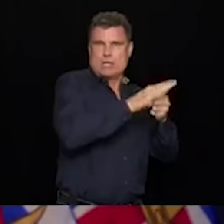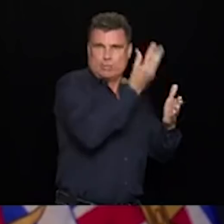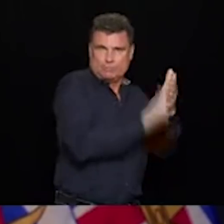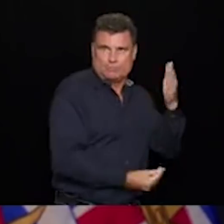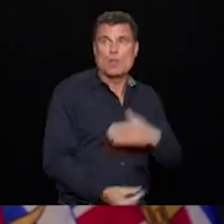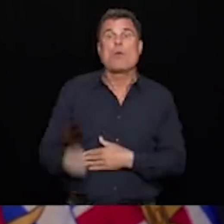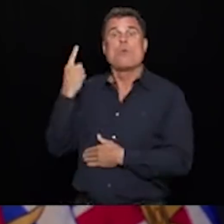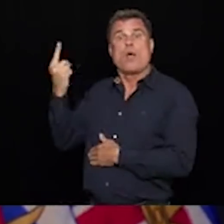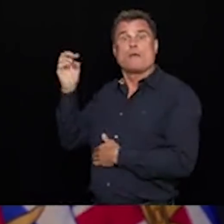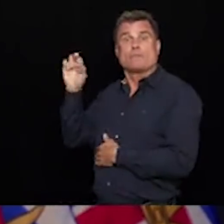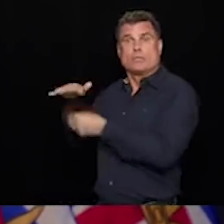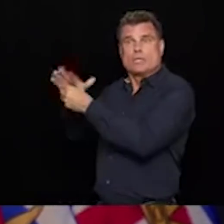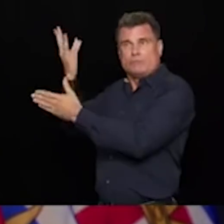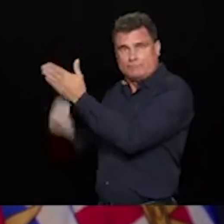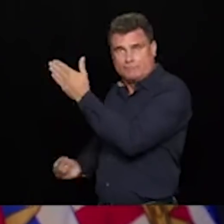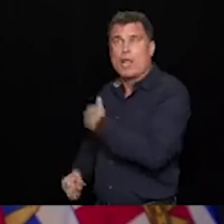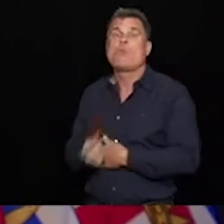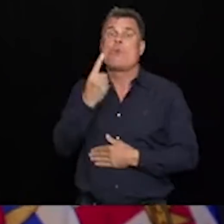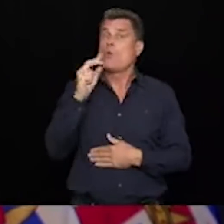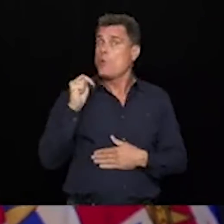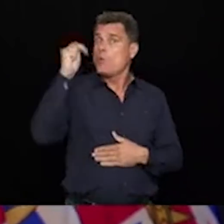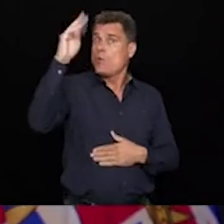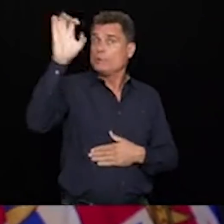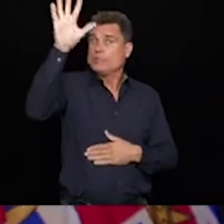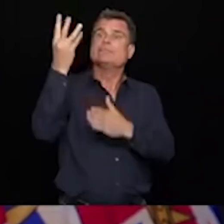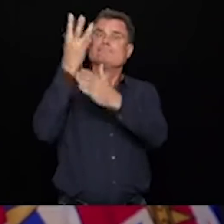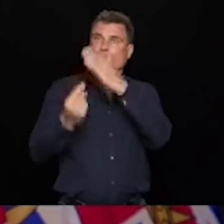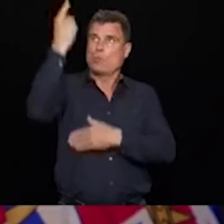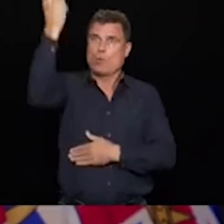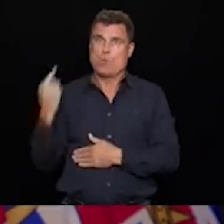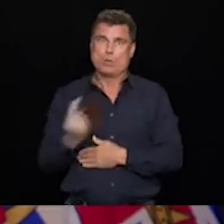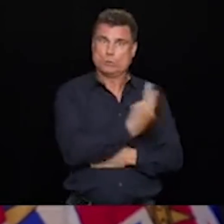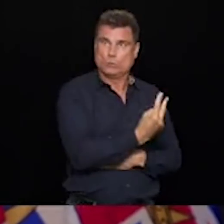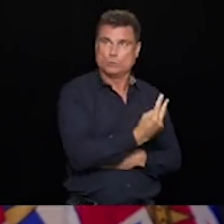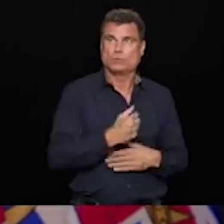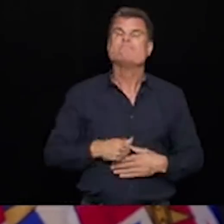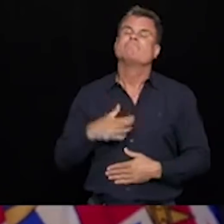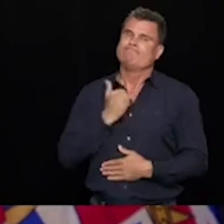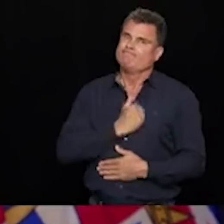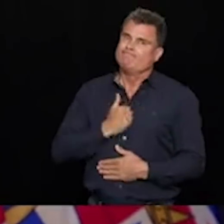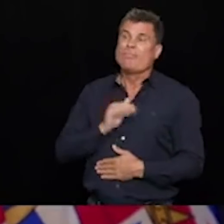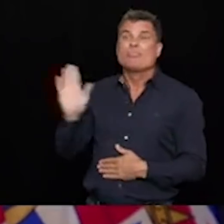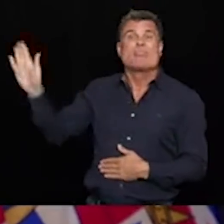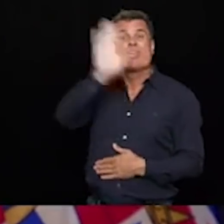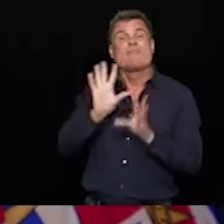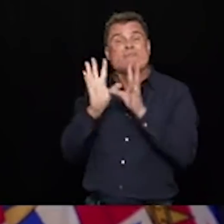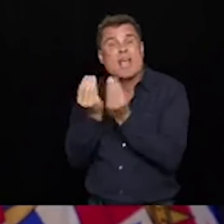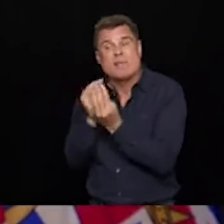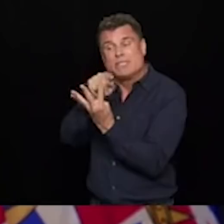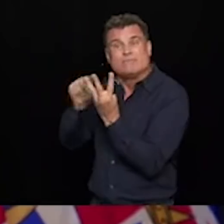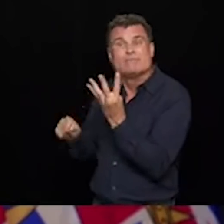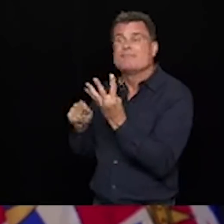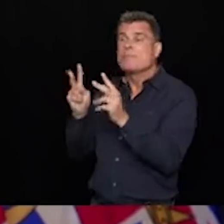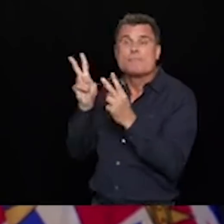died in Northern Health Region. And my condolences and my thoughts go out to the communities, to the families and